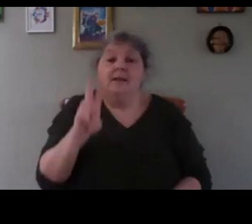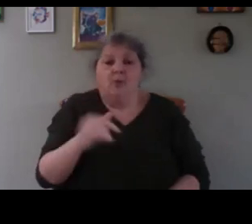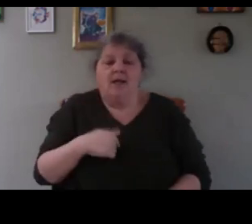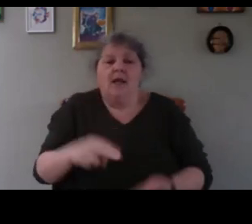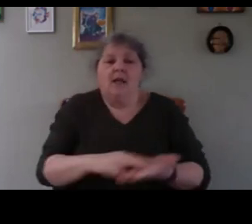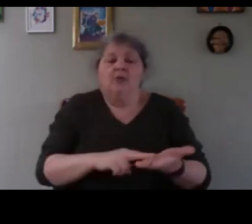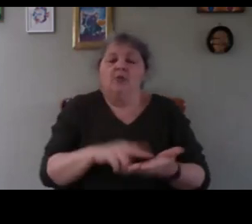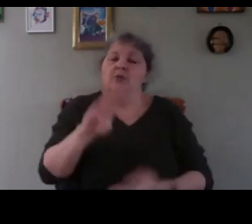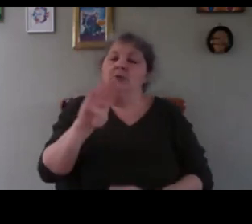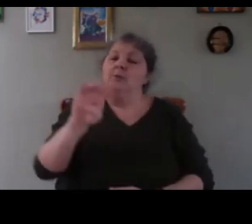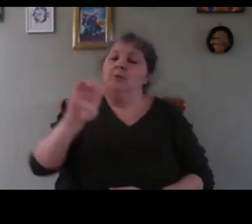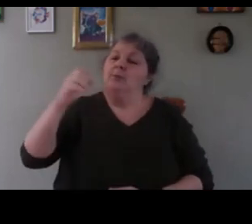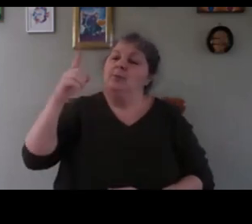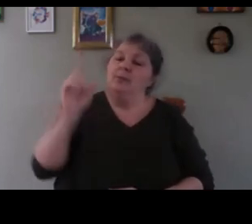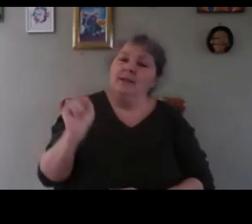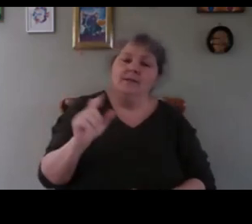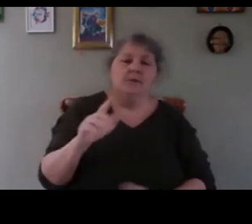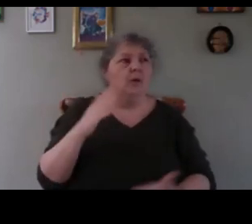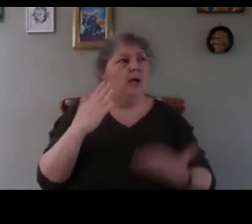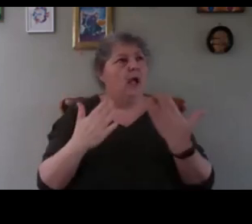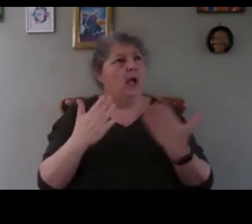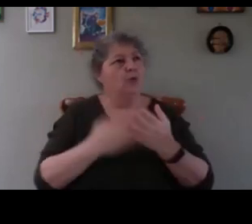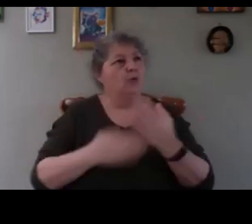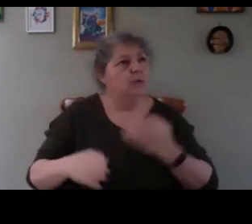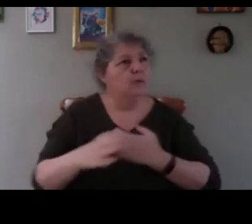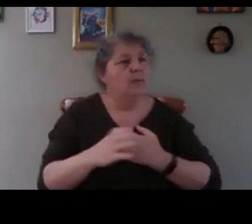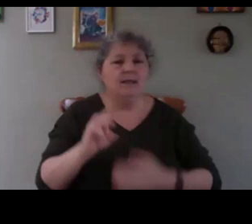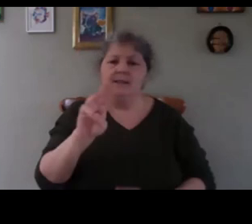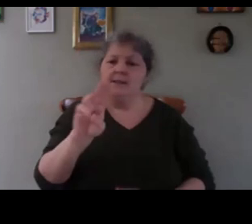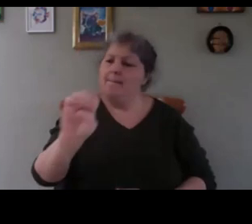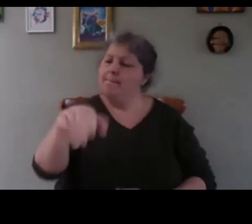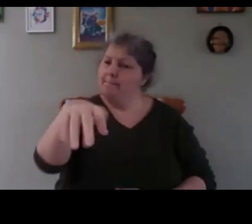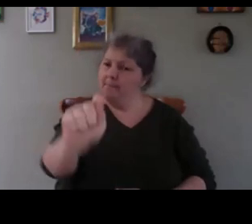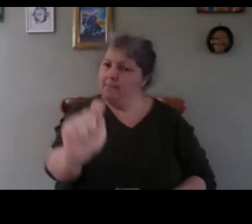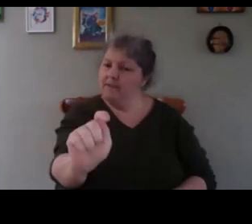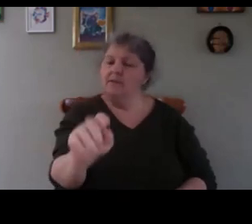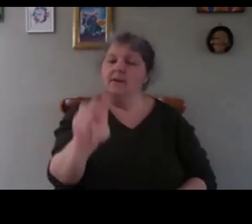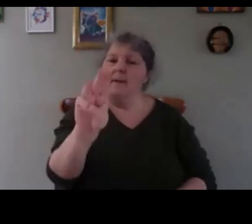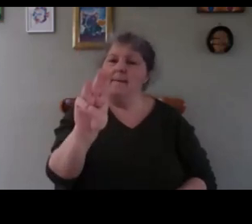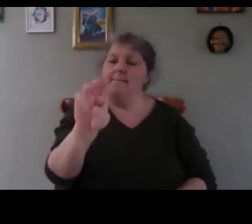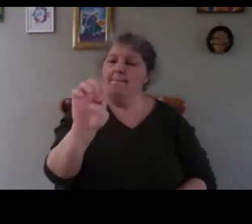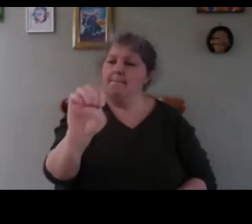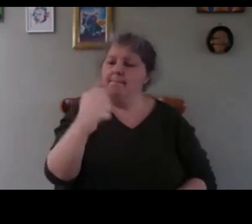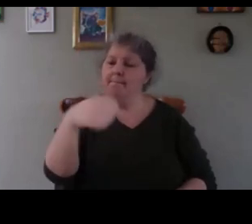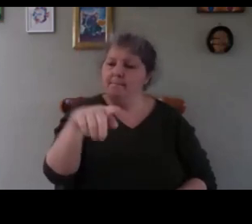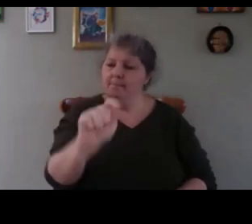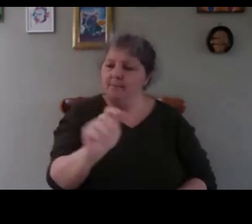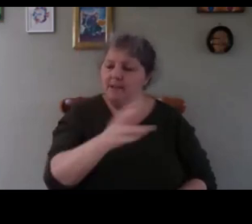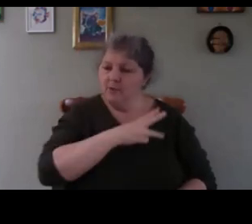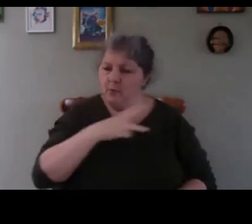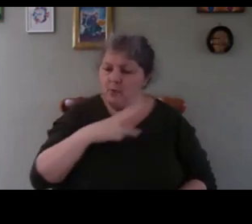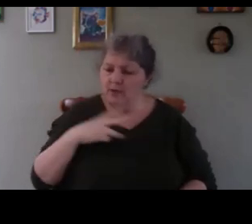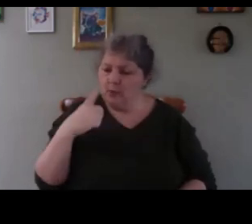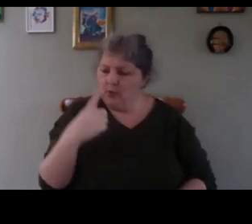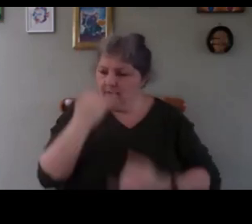the peat so you have a question how will we replace the peat peat is one was one of the